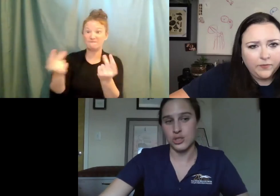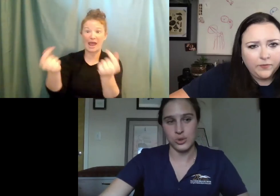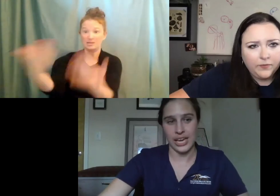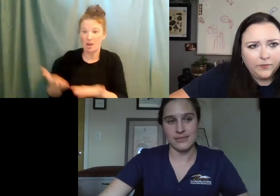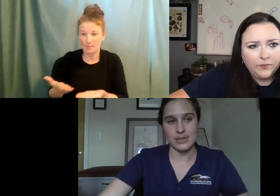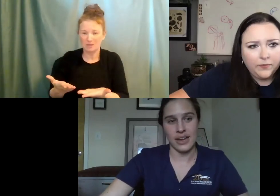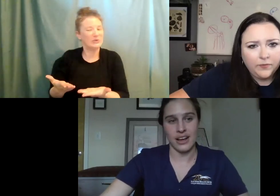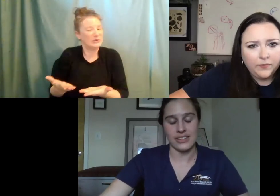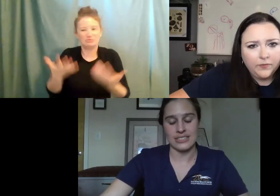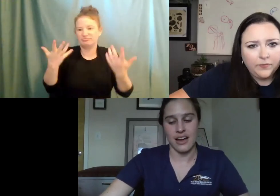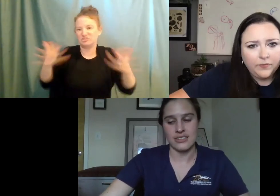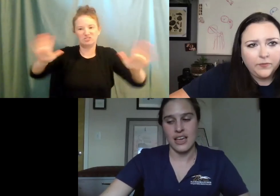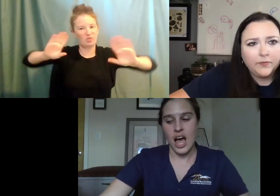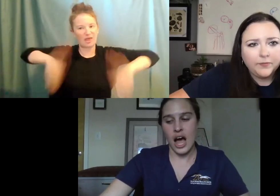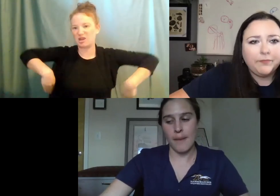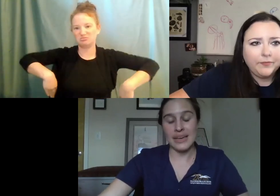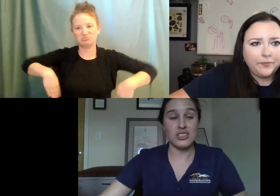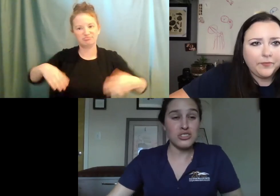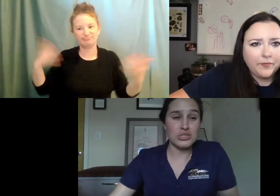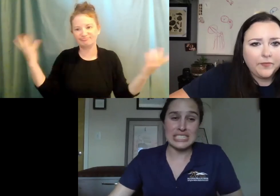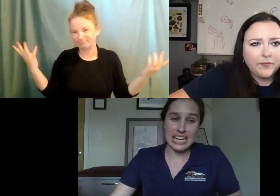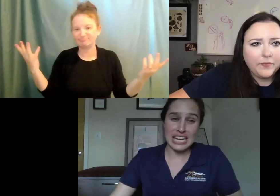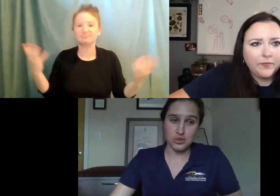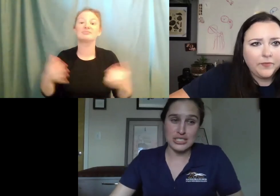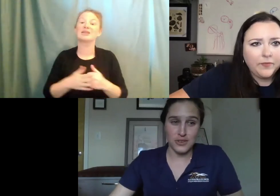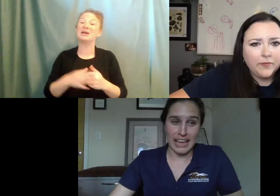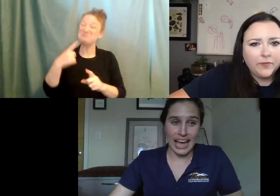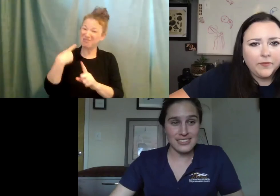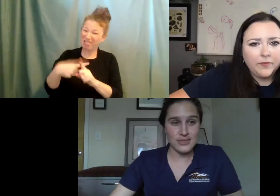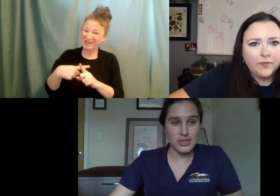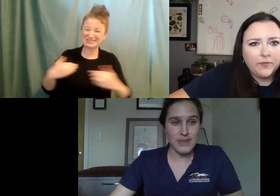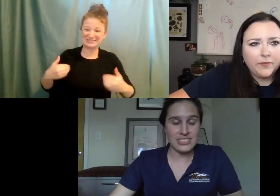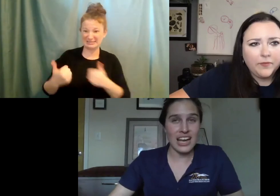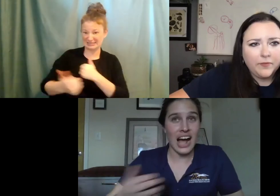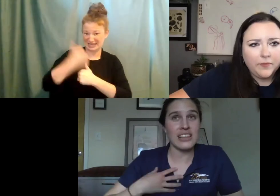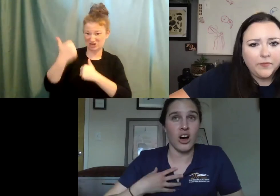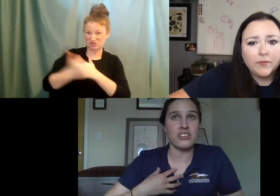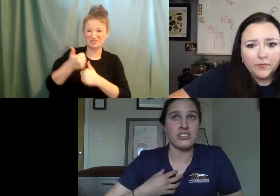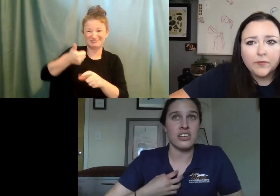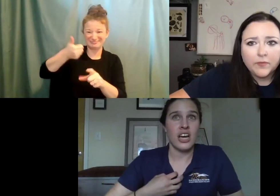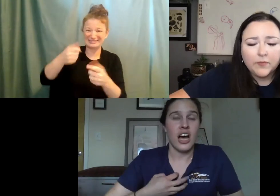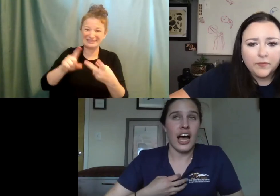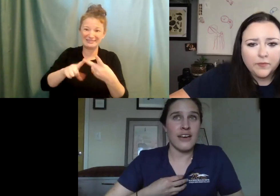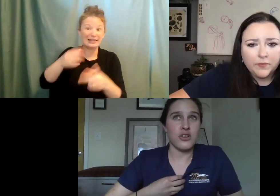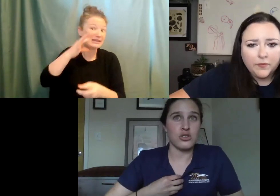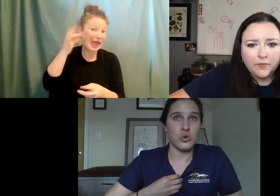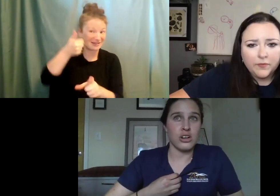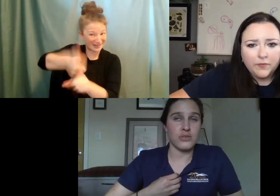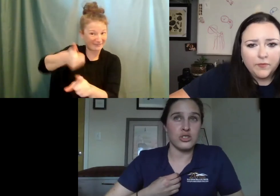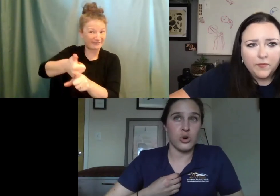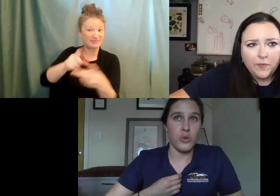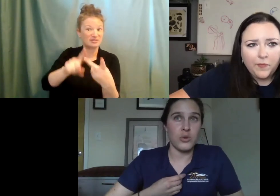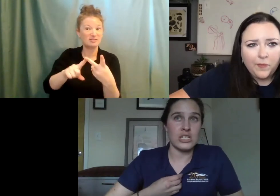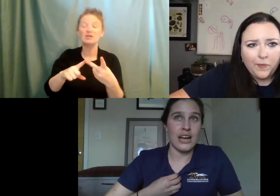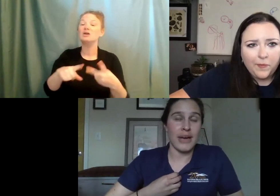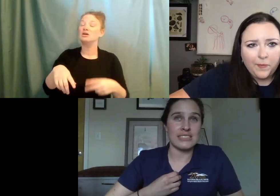sometimes it's too late depending on the size. Um, it's also dangerous for the cats to put them outside. I lost, I left our door,